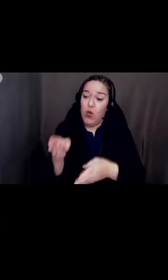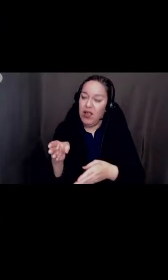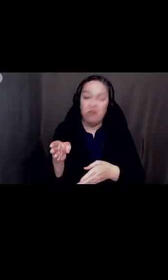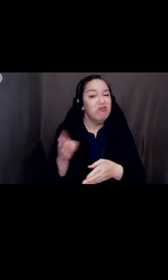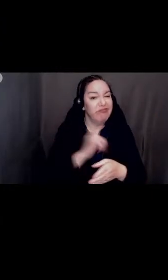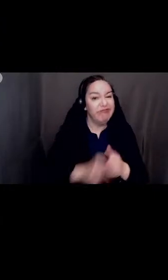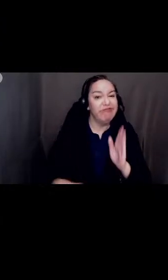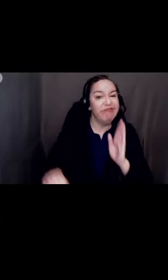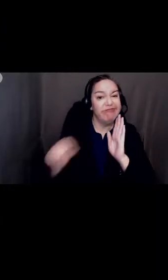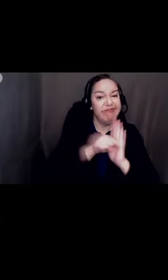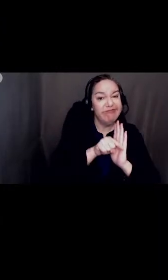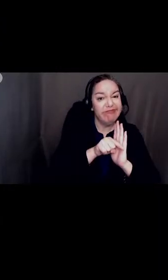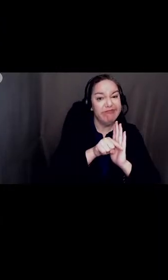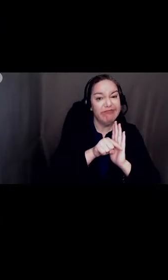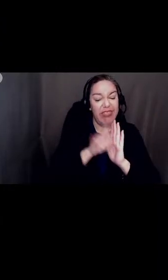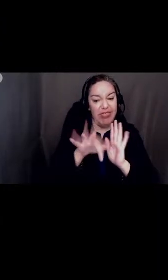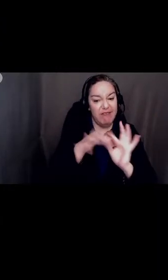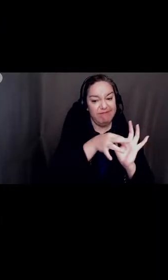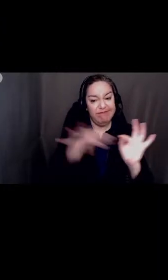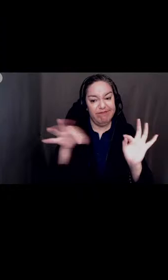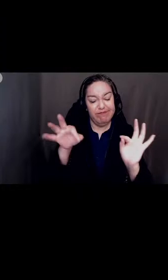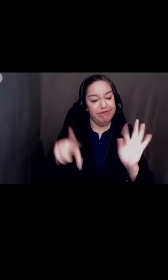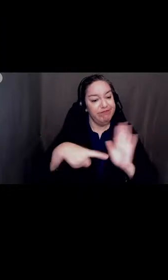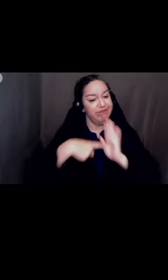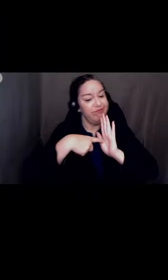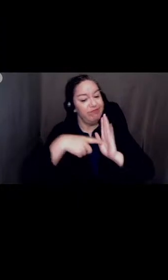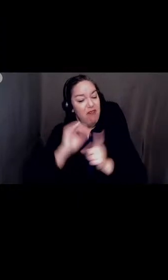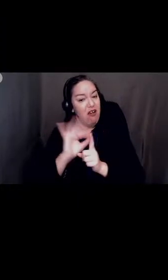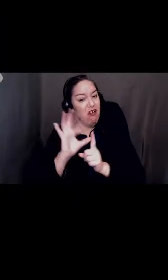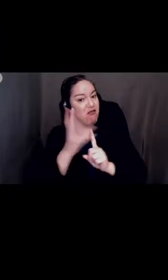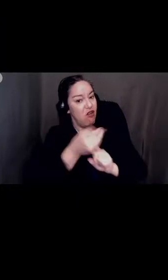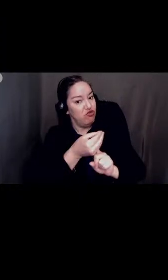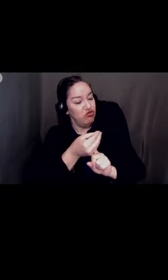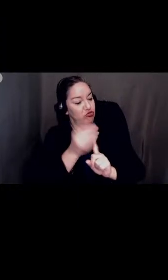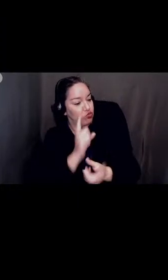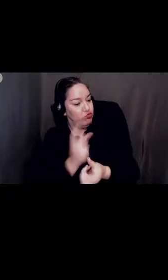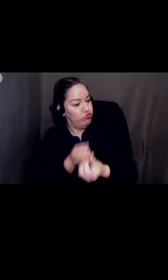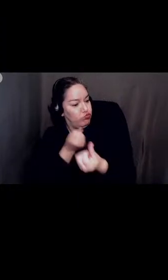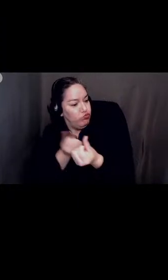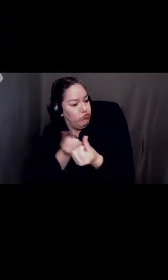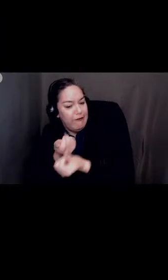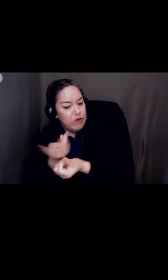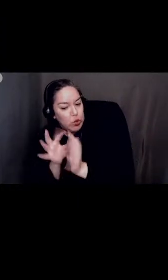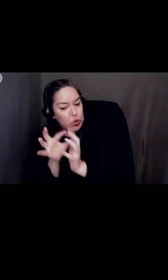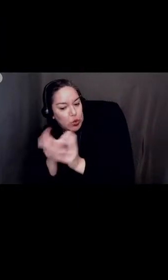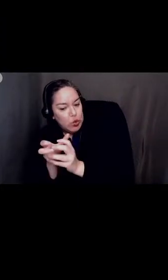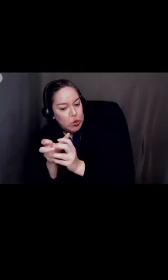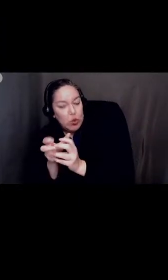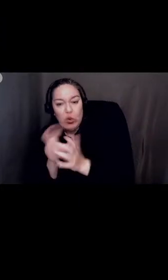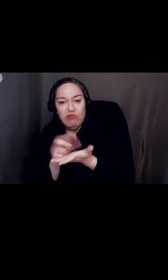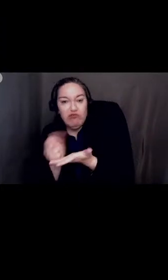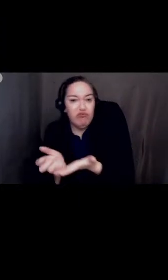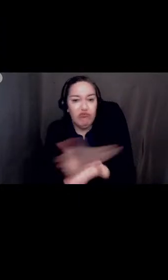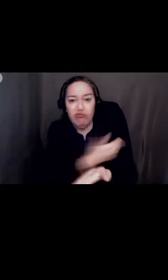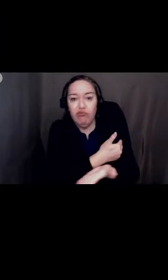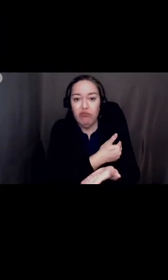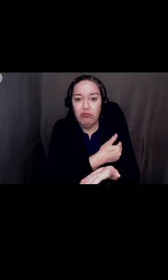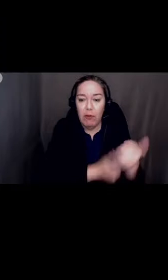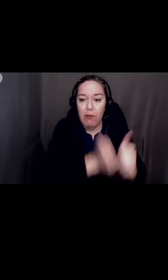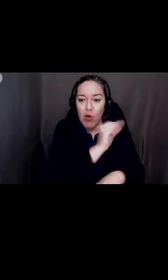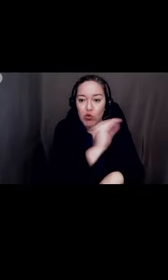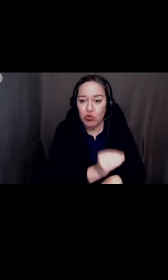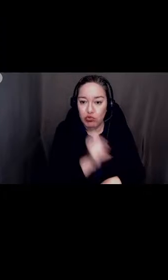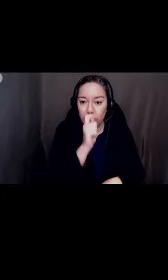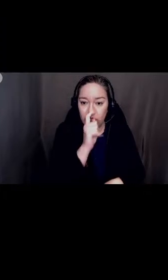exists to support a few at the expense of the system. During the contextual analysis, the